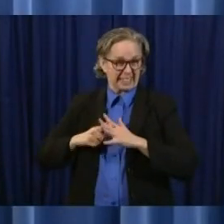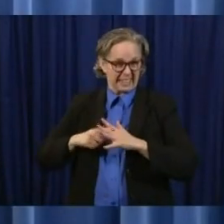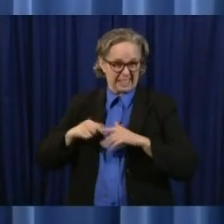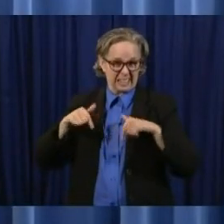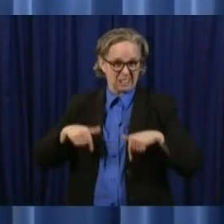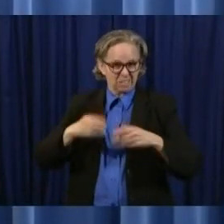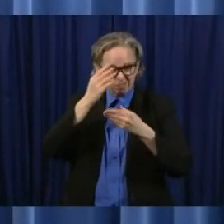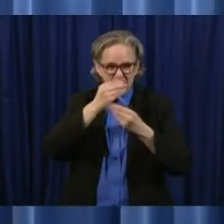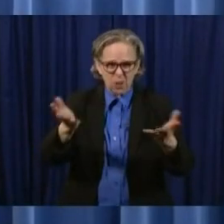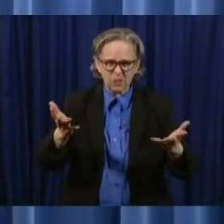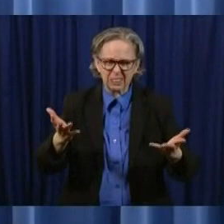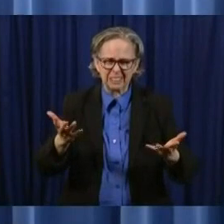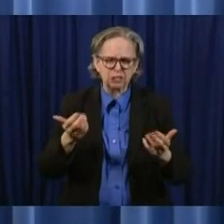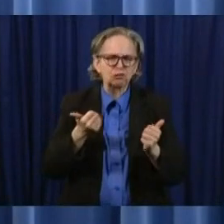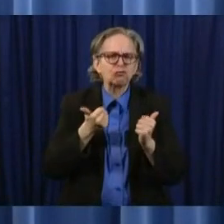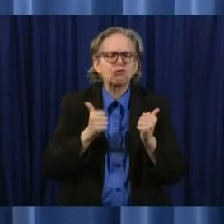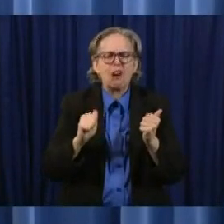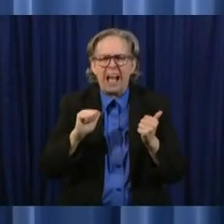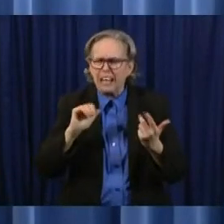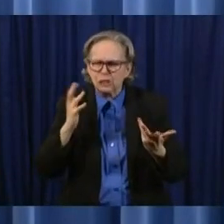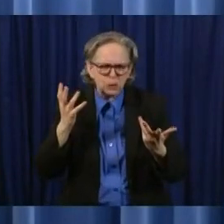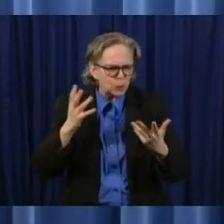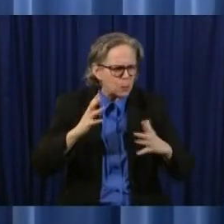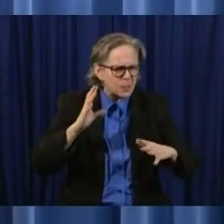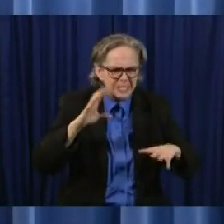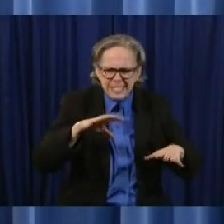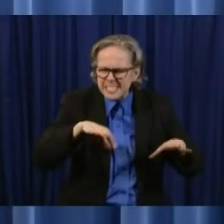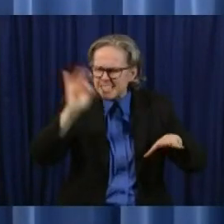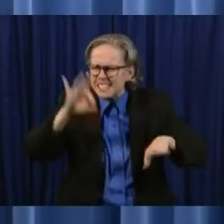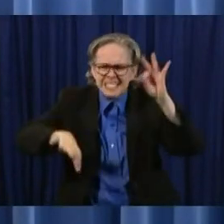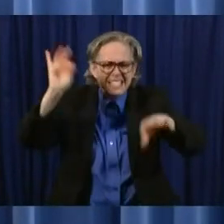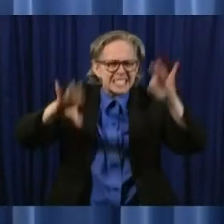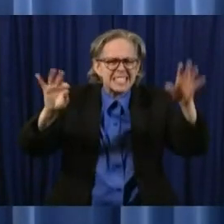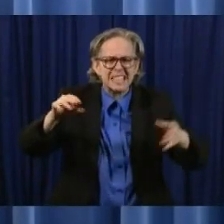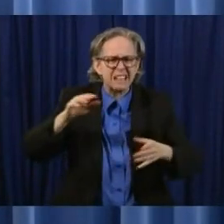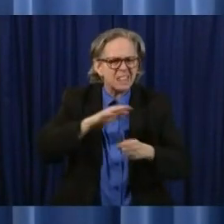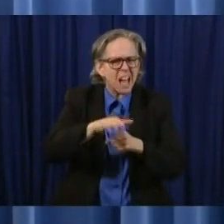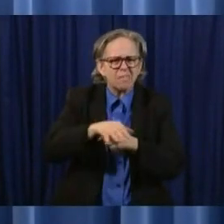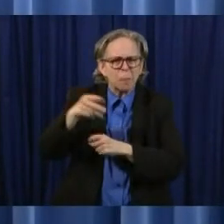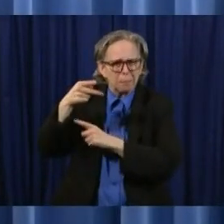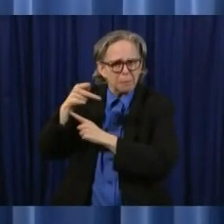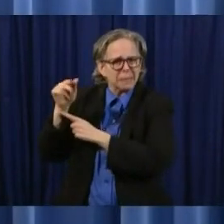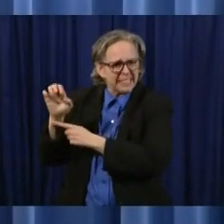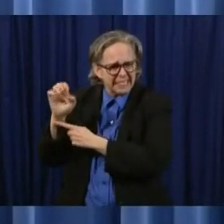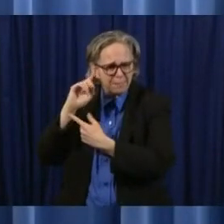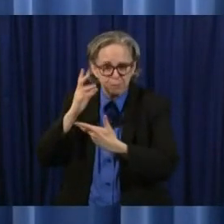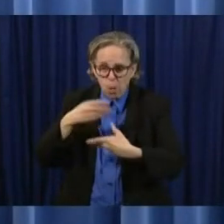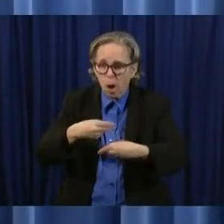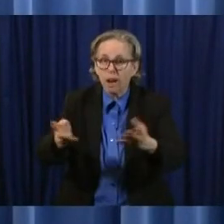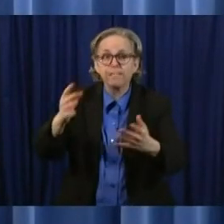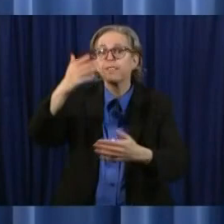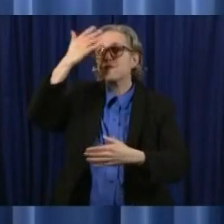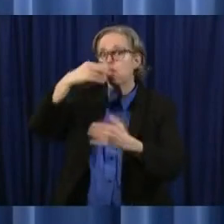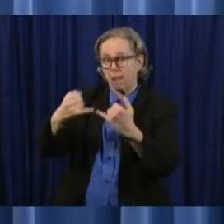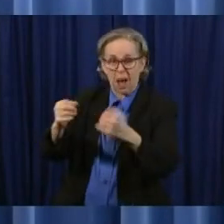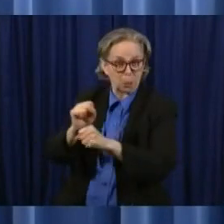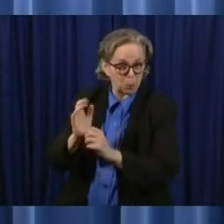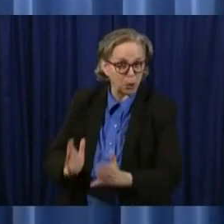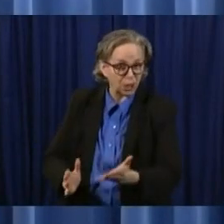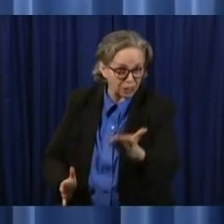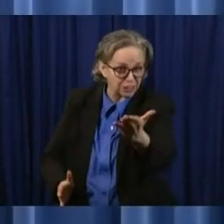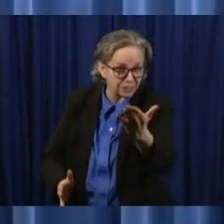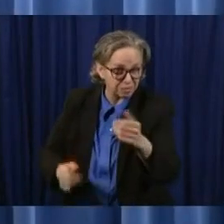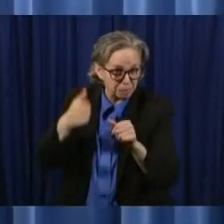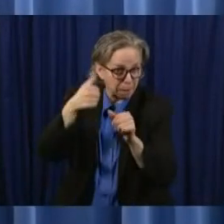we could to ensure that those on the front lines of this crisis have the personal protective equipment the PPE that they need